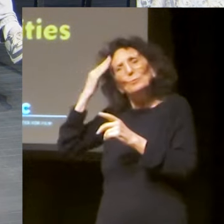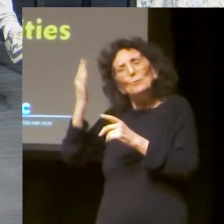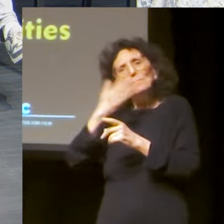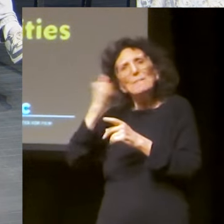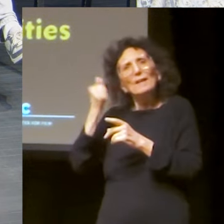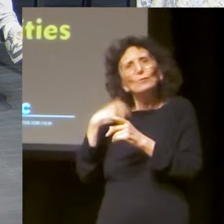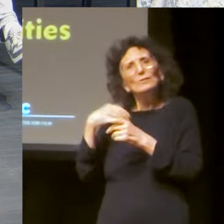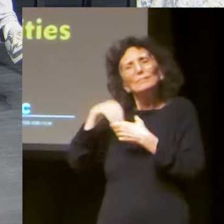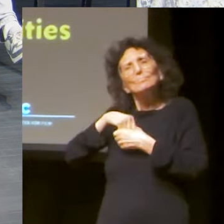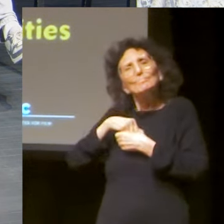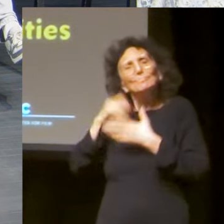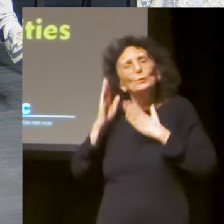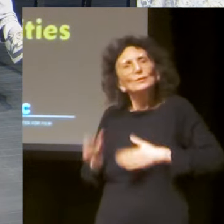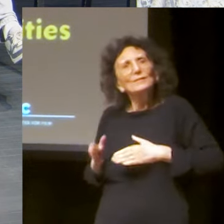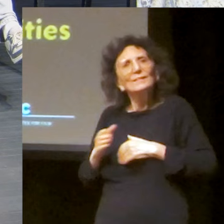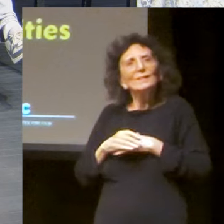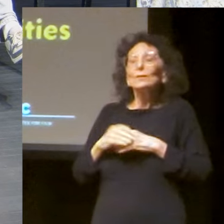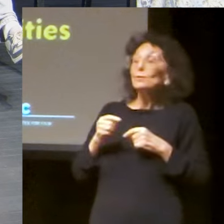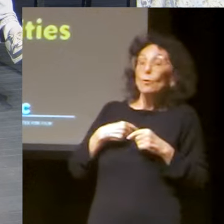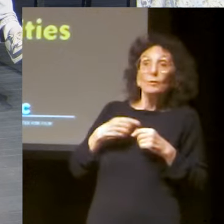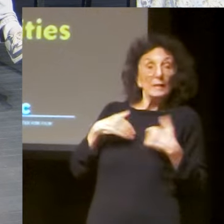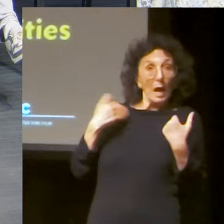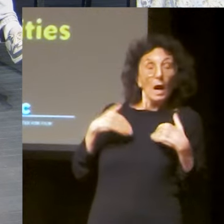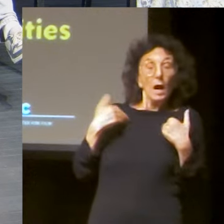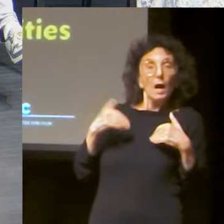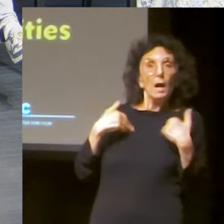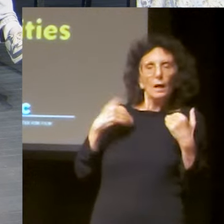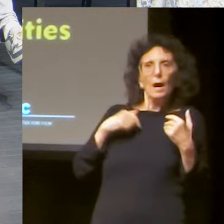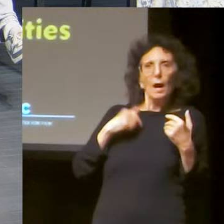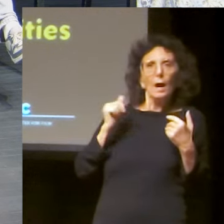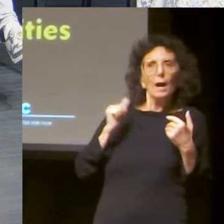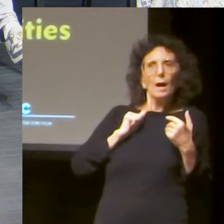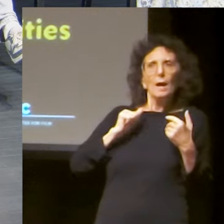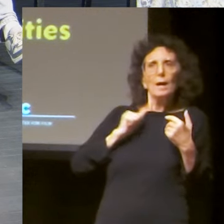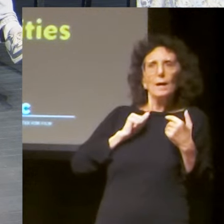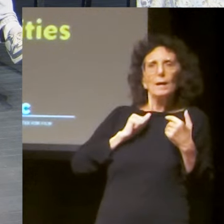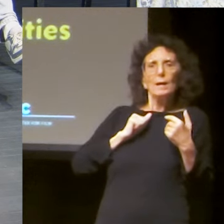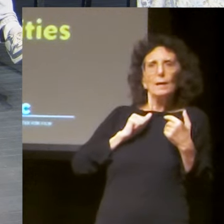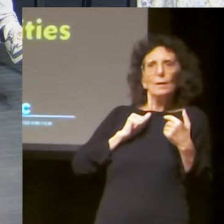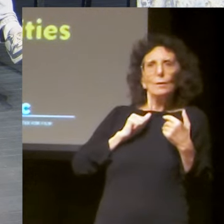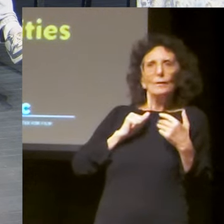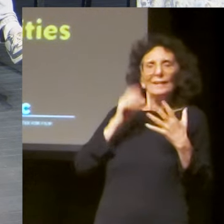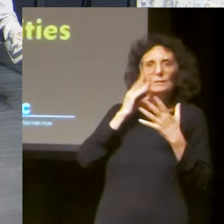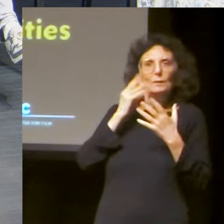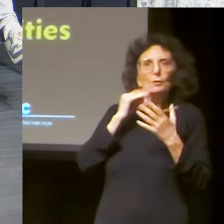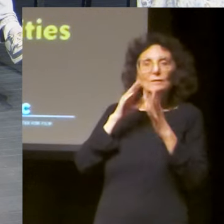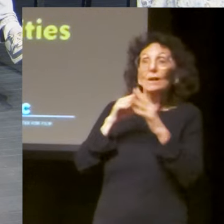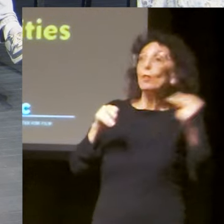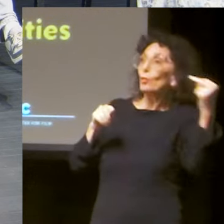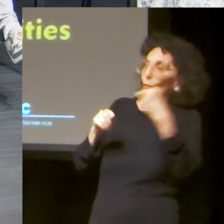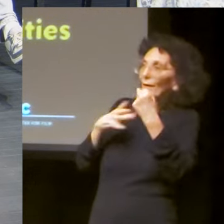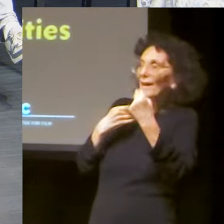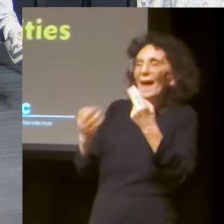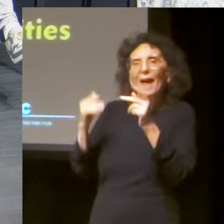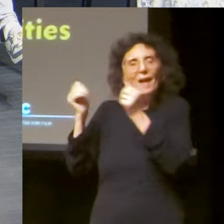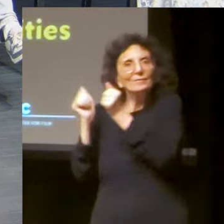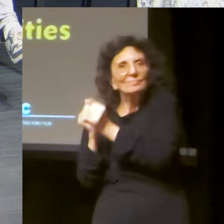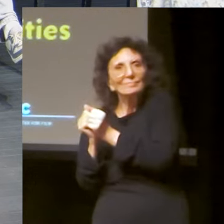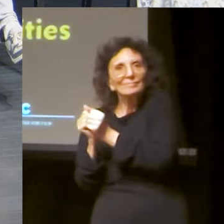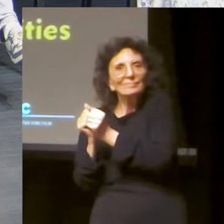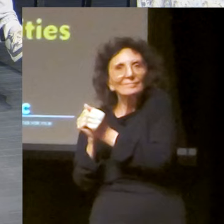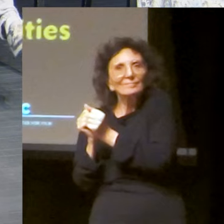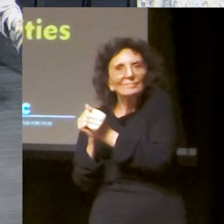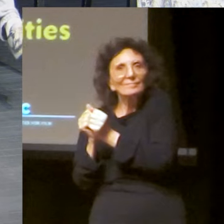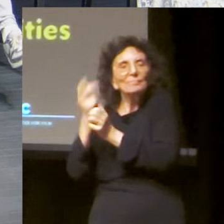his, um, the, both the way he appeared to the world and, and what I knew about him. So I sort of was,